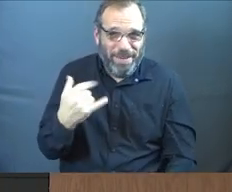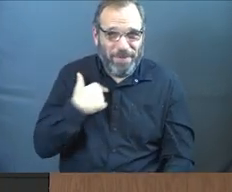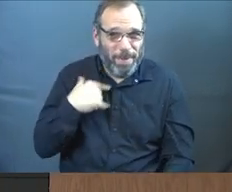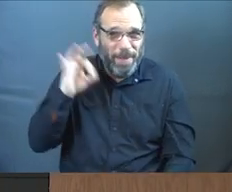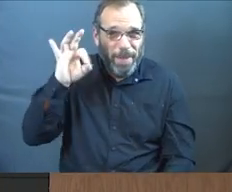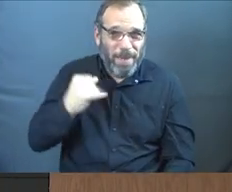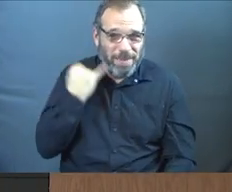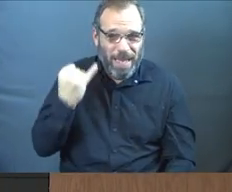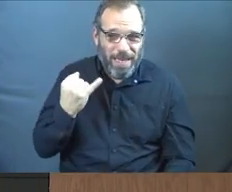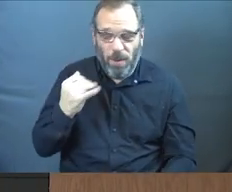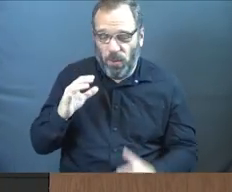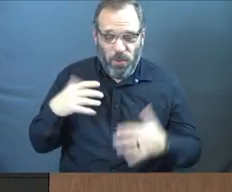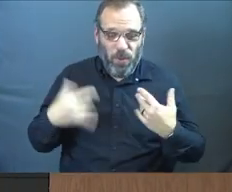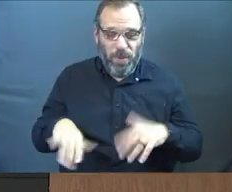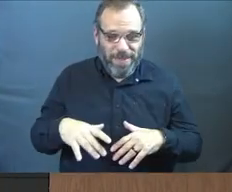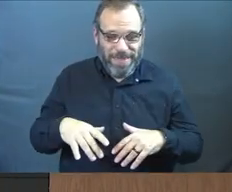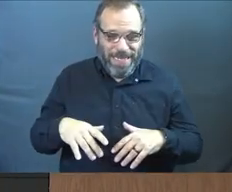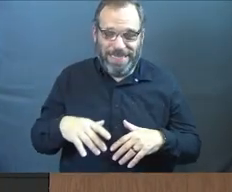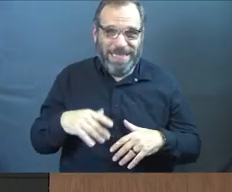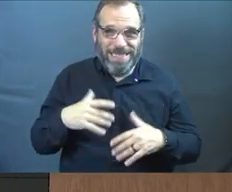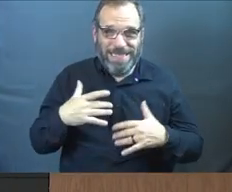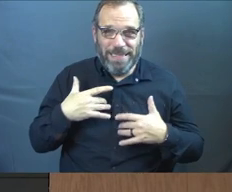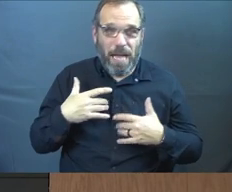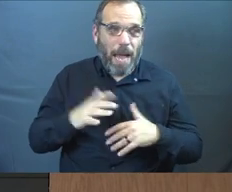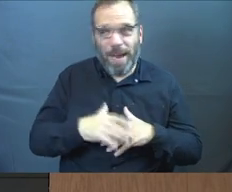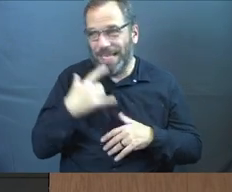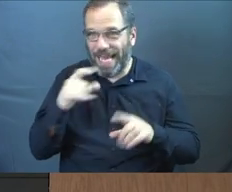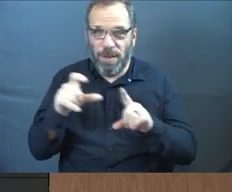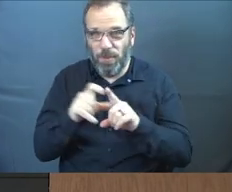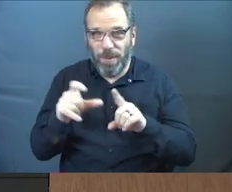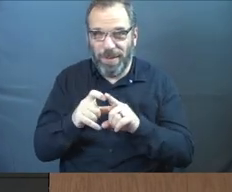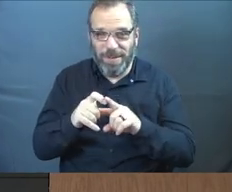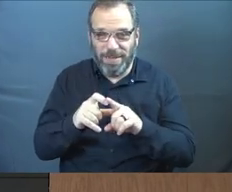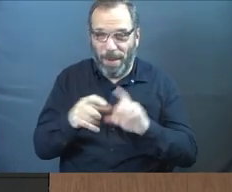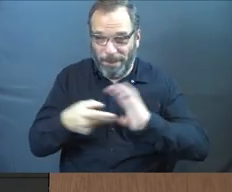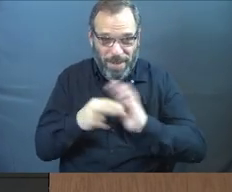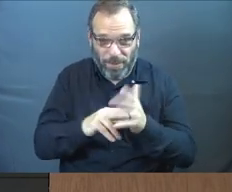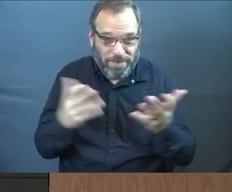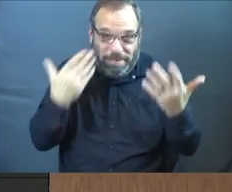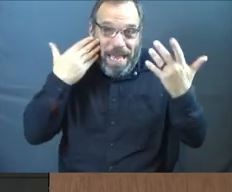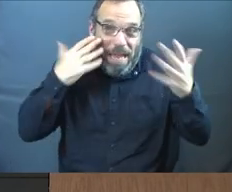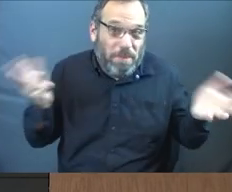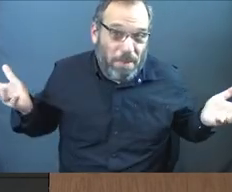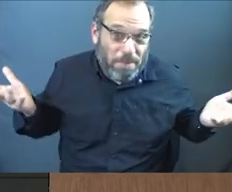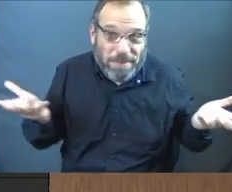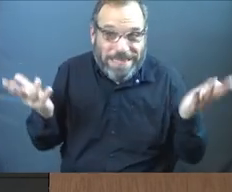Really out of my element. Might say some words that I don't even know what they mean.